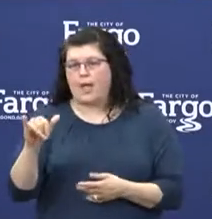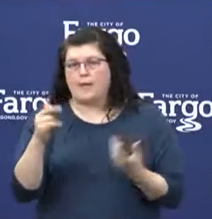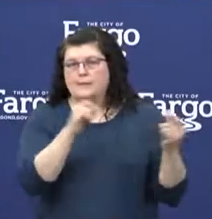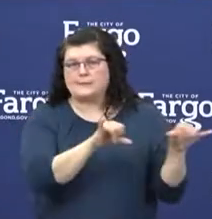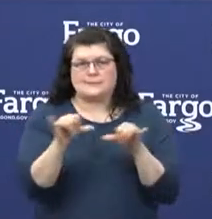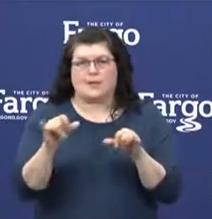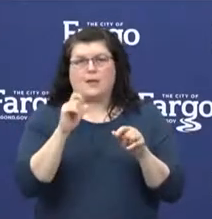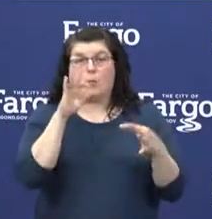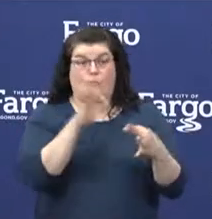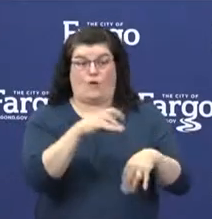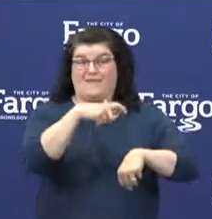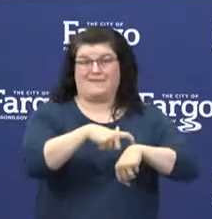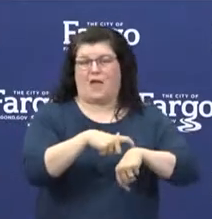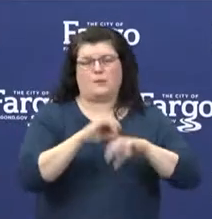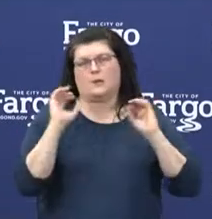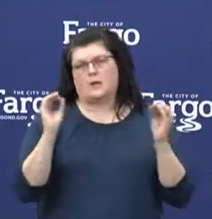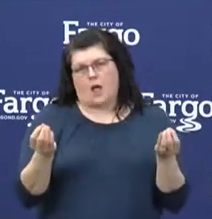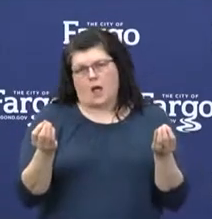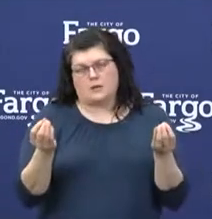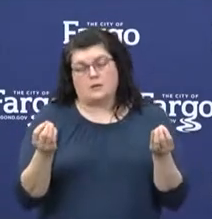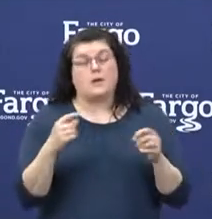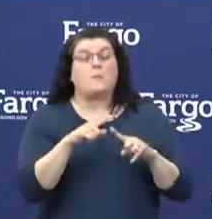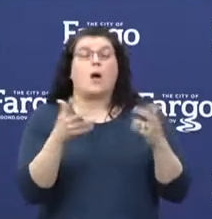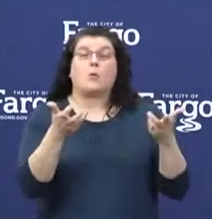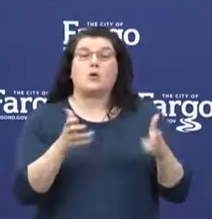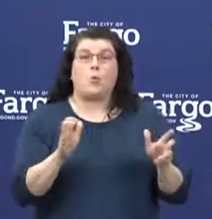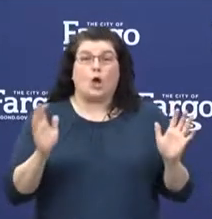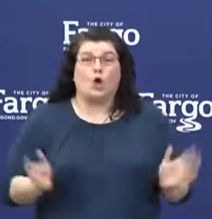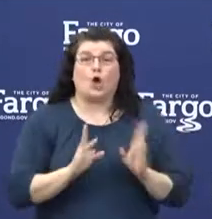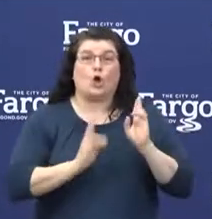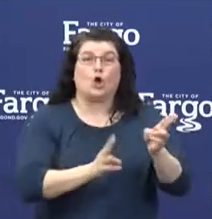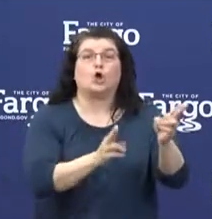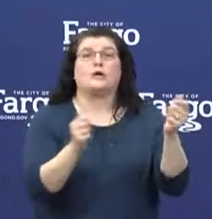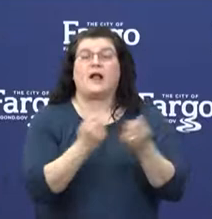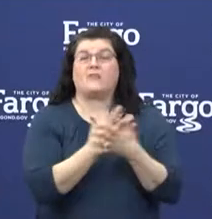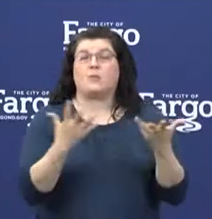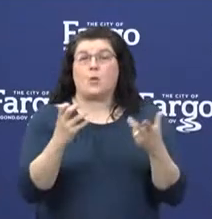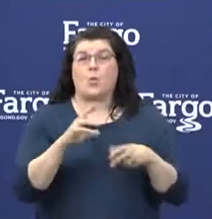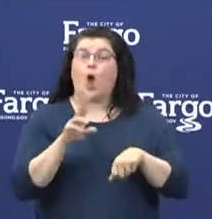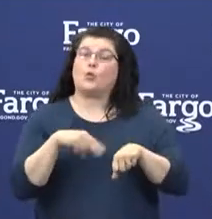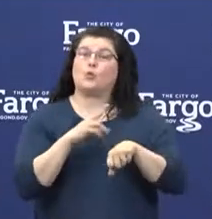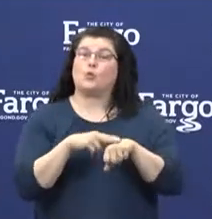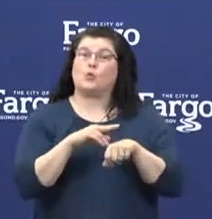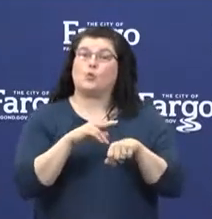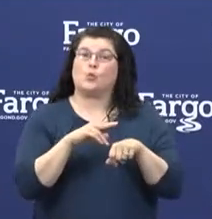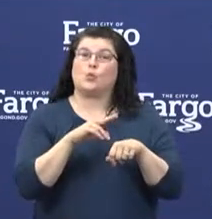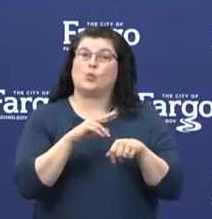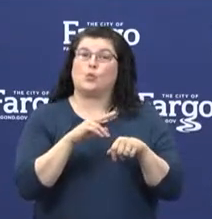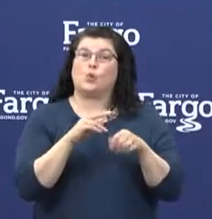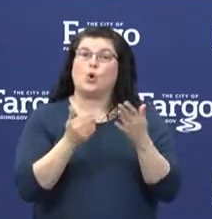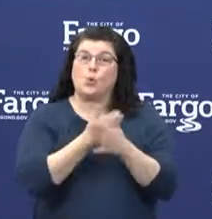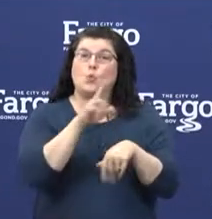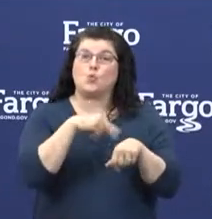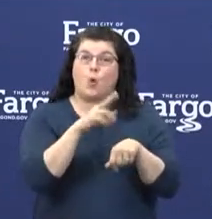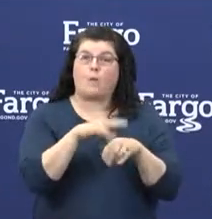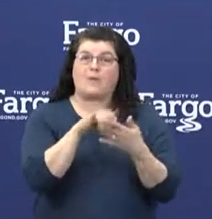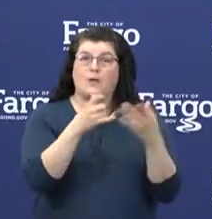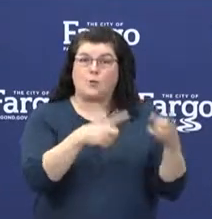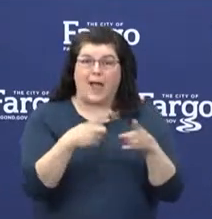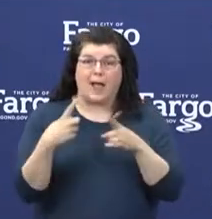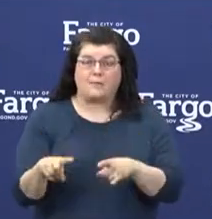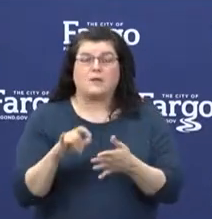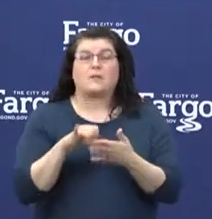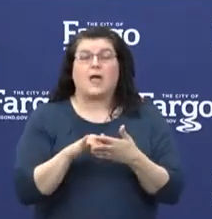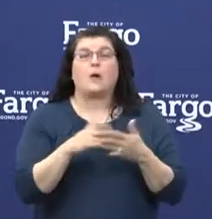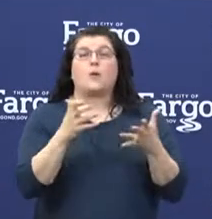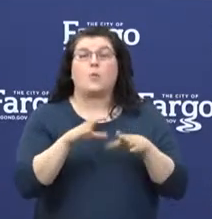It is important not to rush into anything as we venture towards our new normal. I'm working closely with the Fargo departments and the division heads